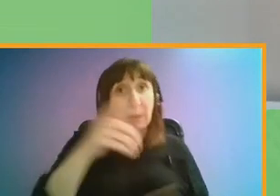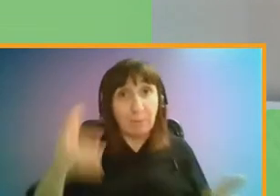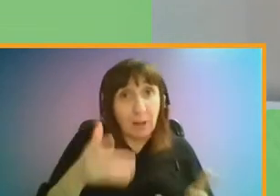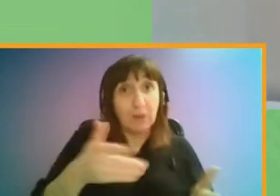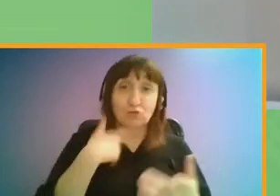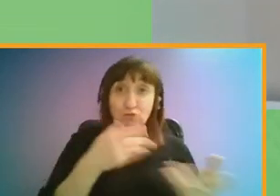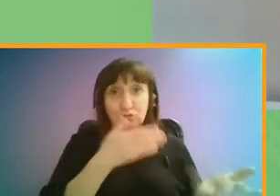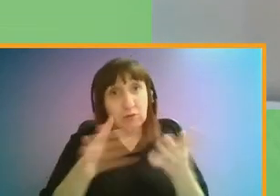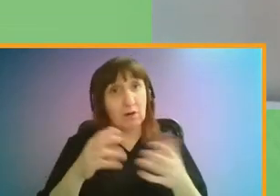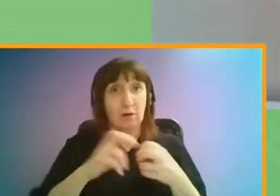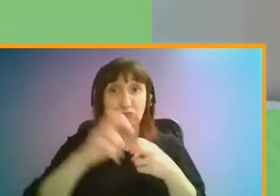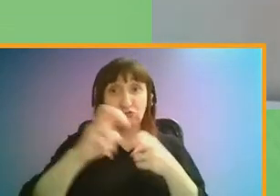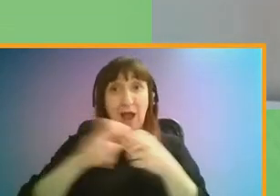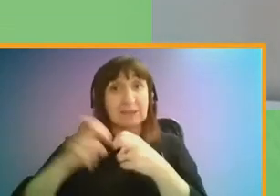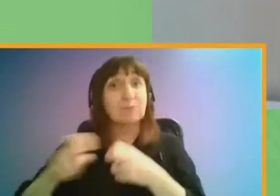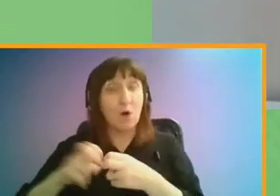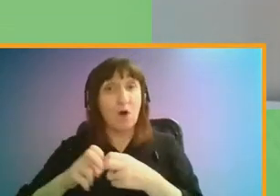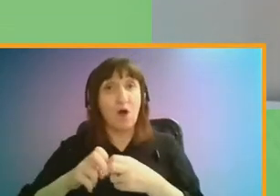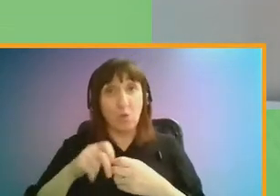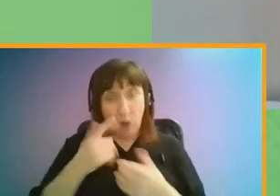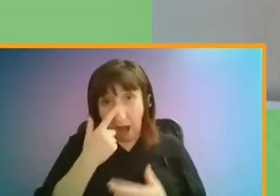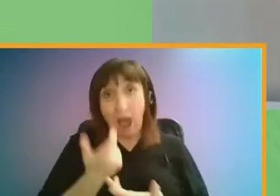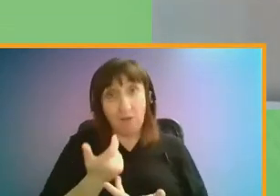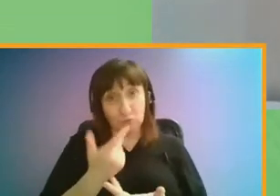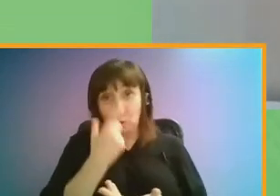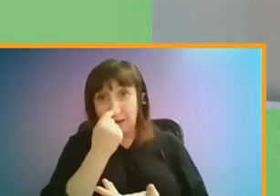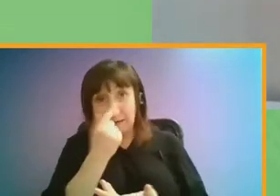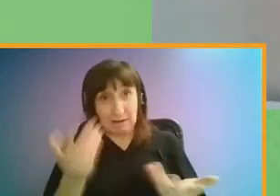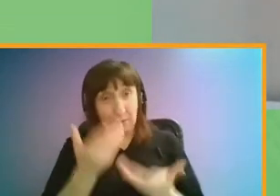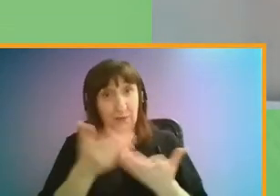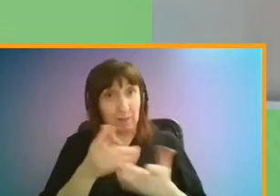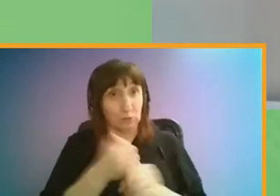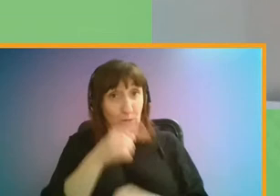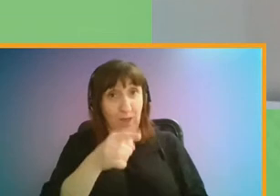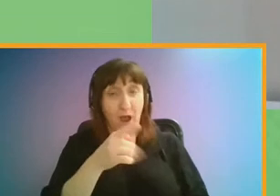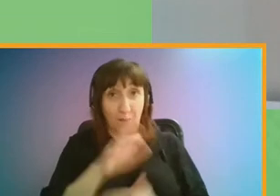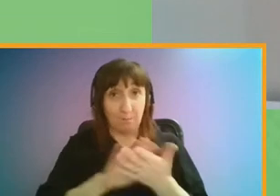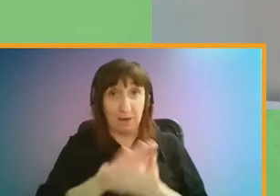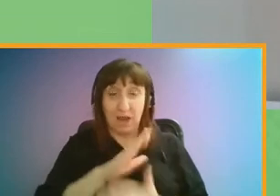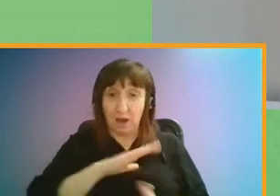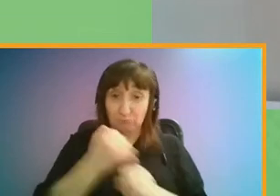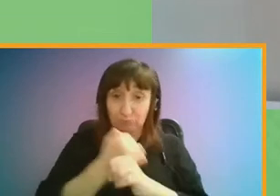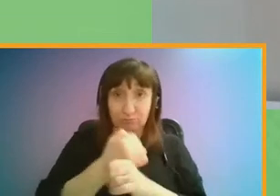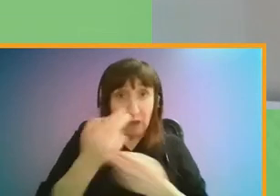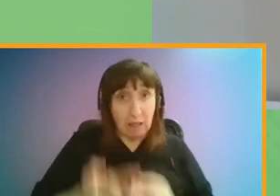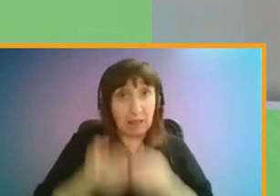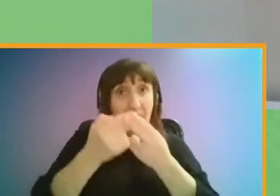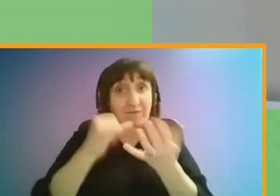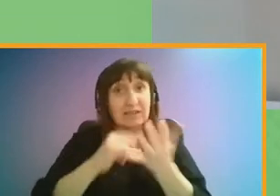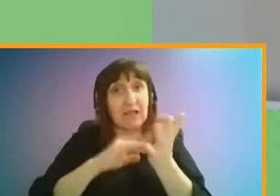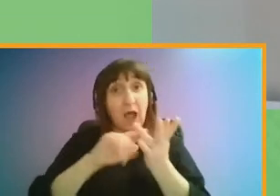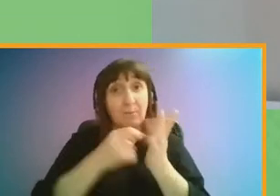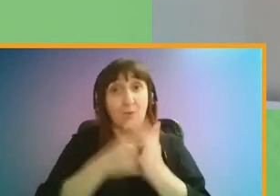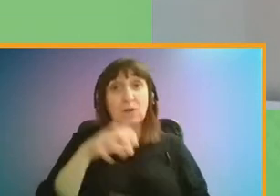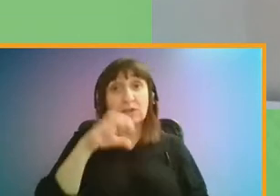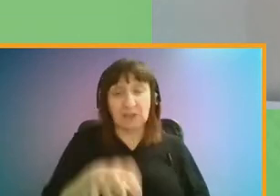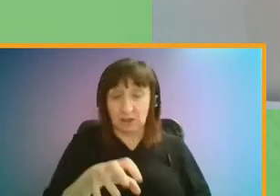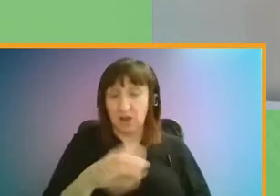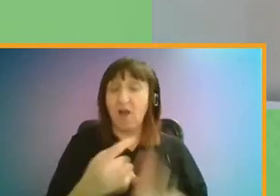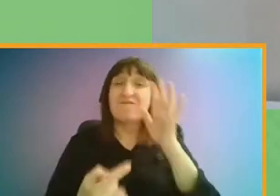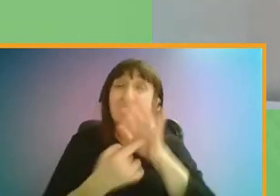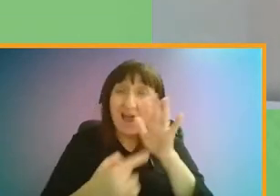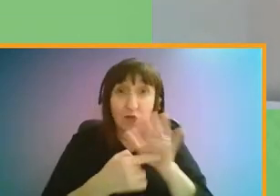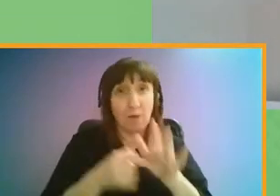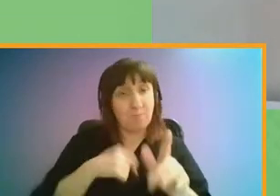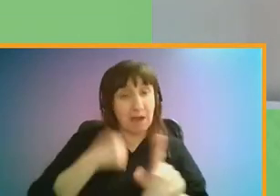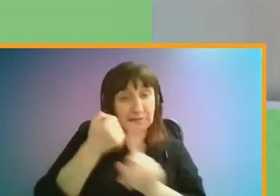we have to enable them to do so. Therefore getting a lift at Stanmore Station has been a vital part of my campaign